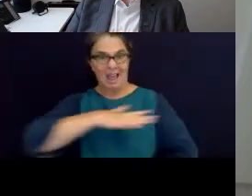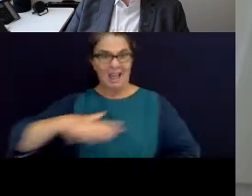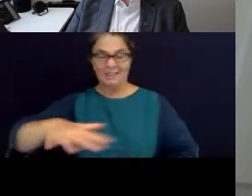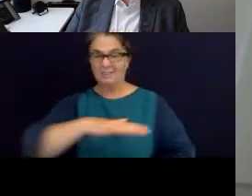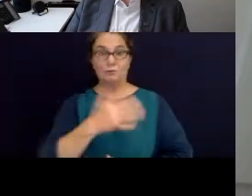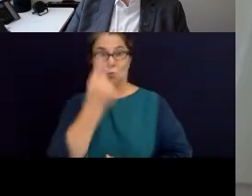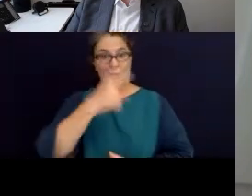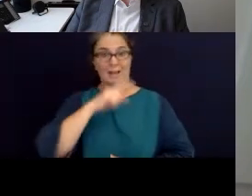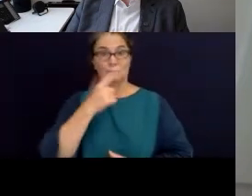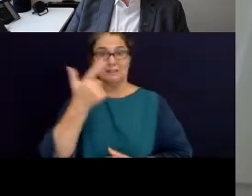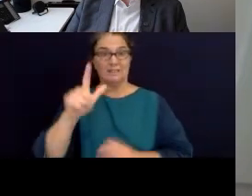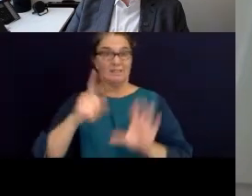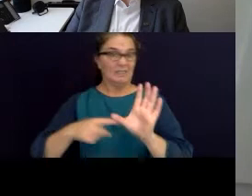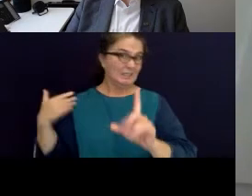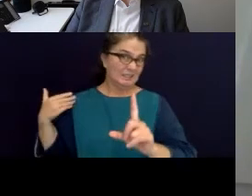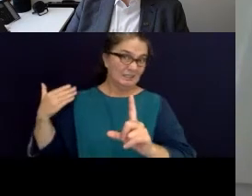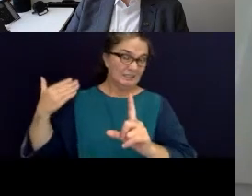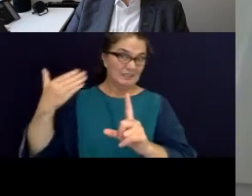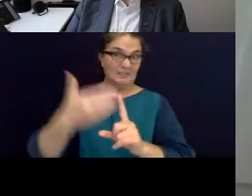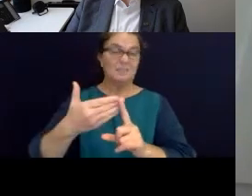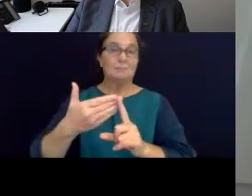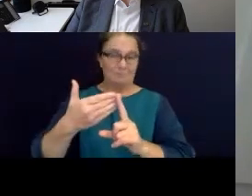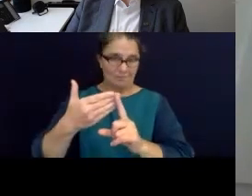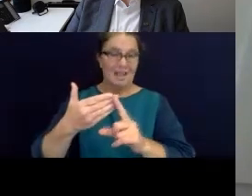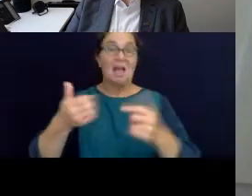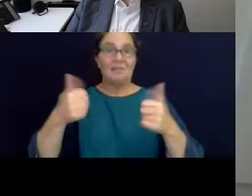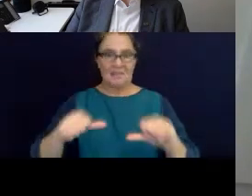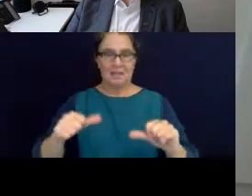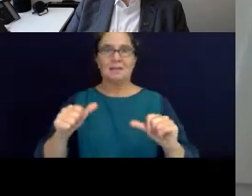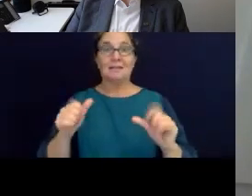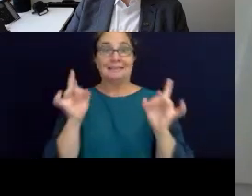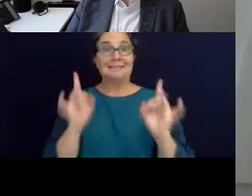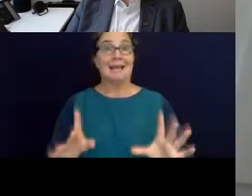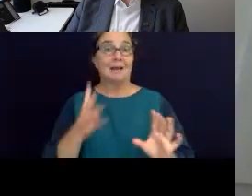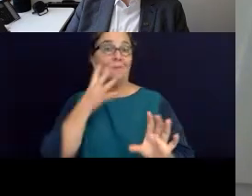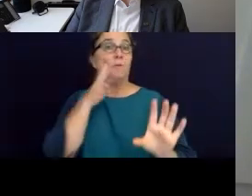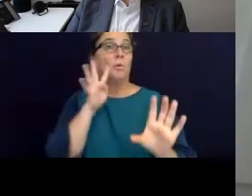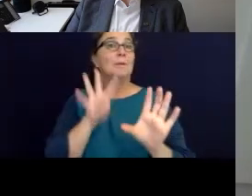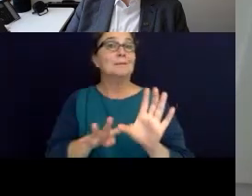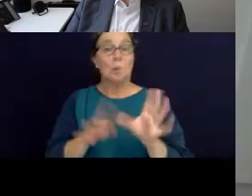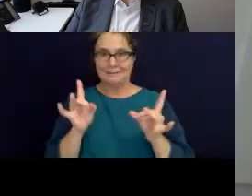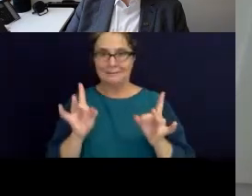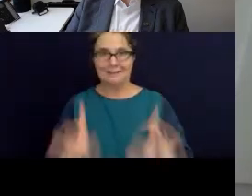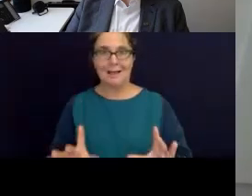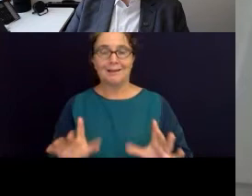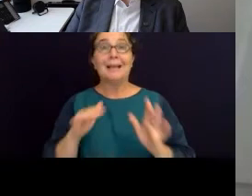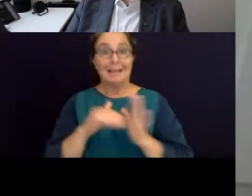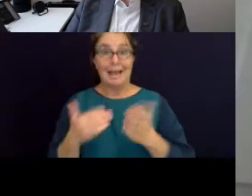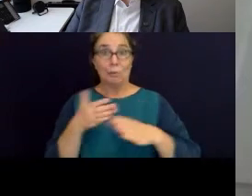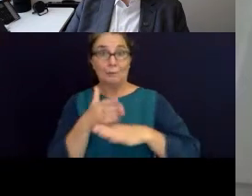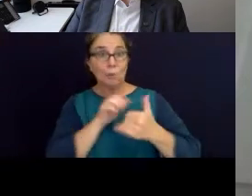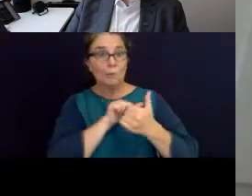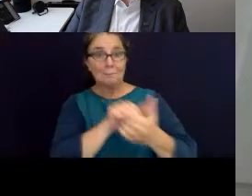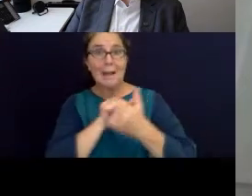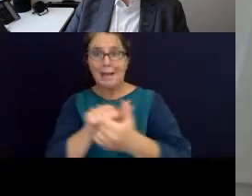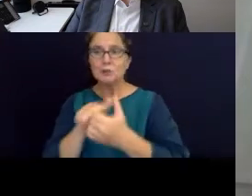170 years, to doing the first burns four years ago. We've now completed, in partnership with a